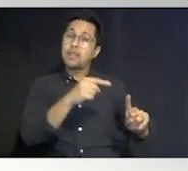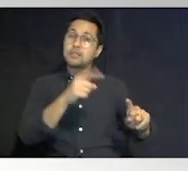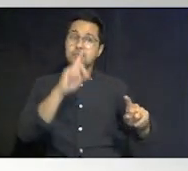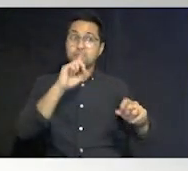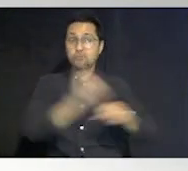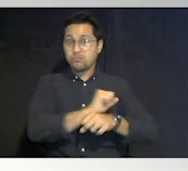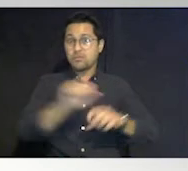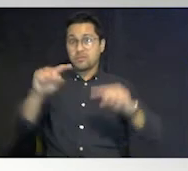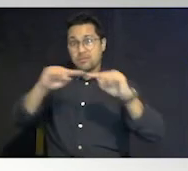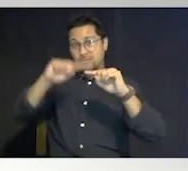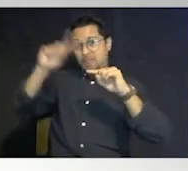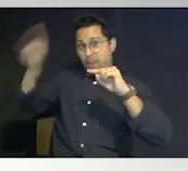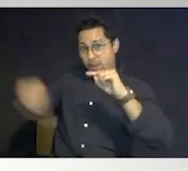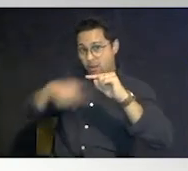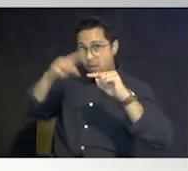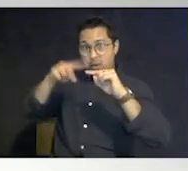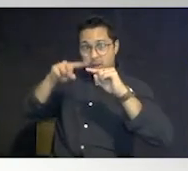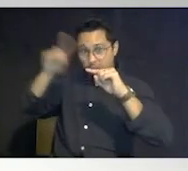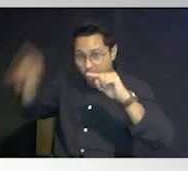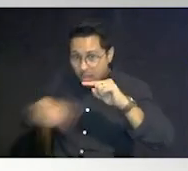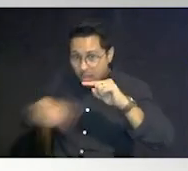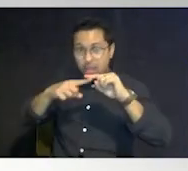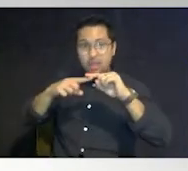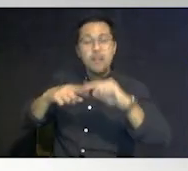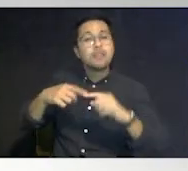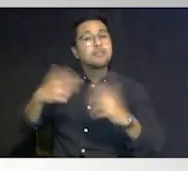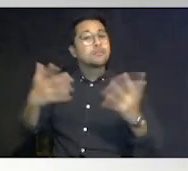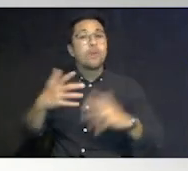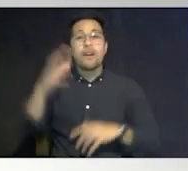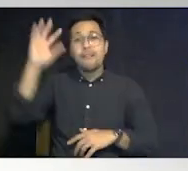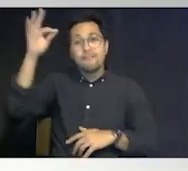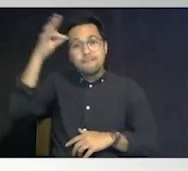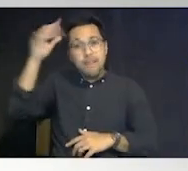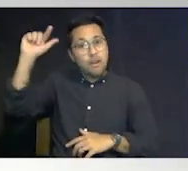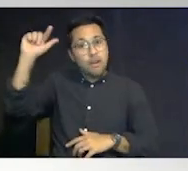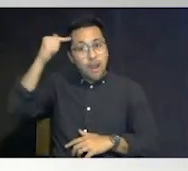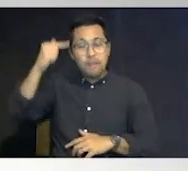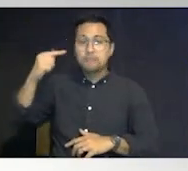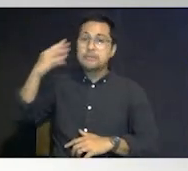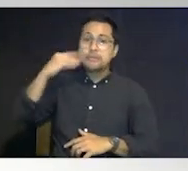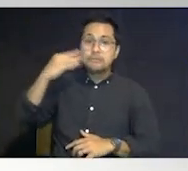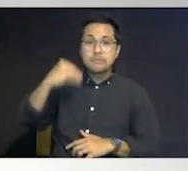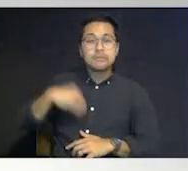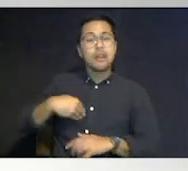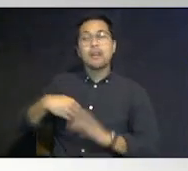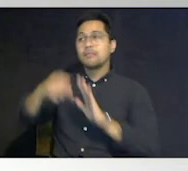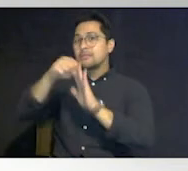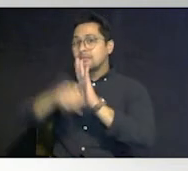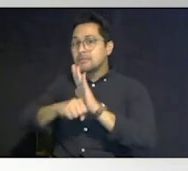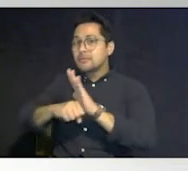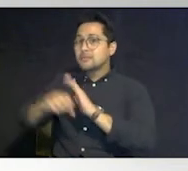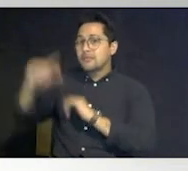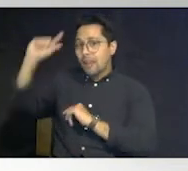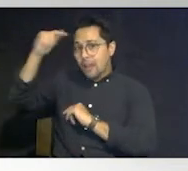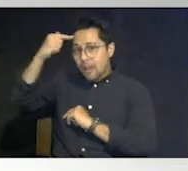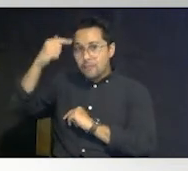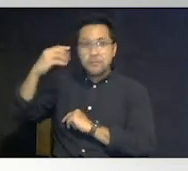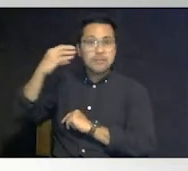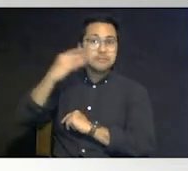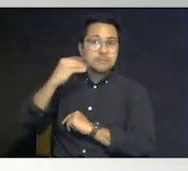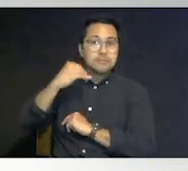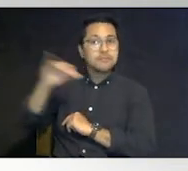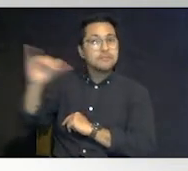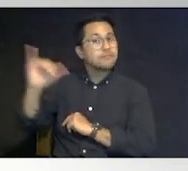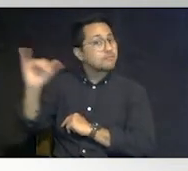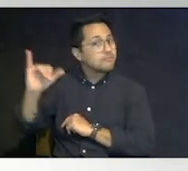in all disasters this is what our federal government goes through our state government goes through our local governments goes through